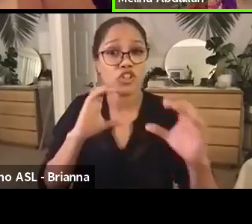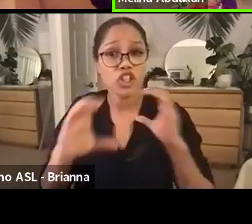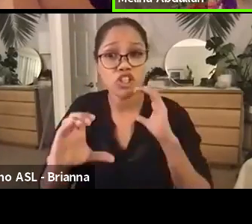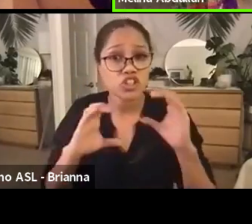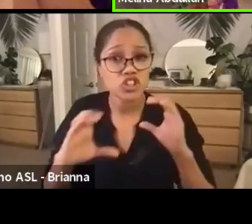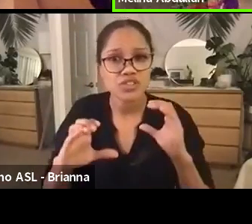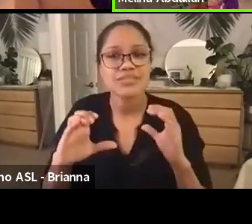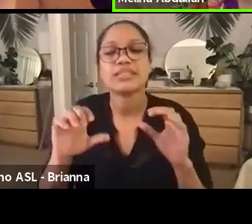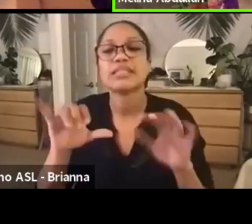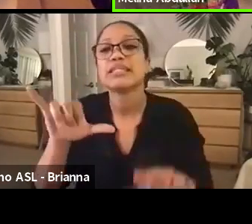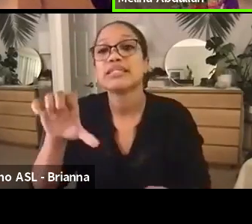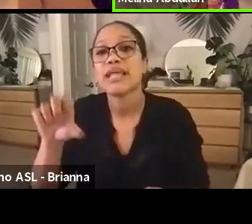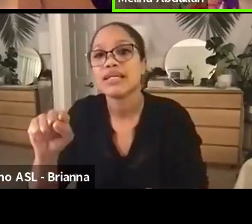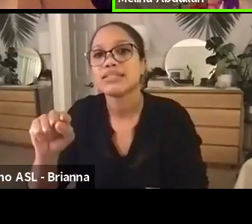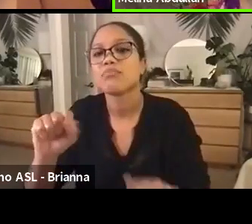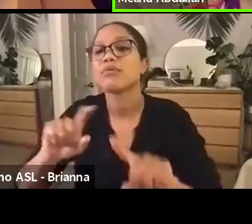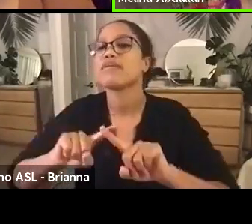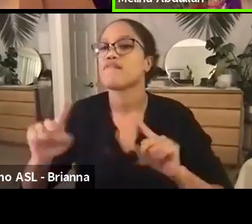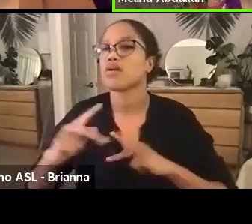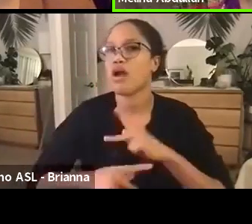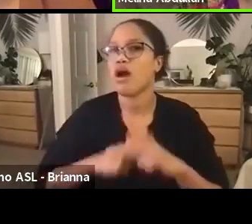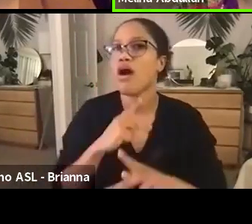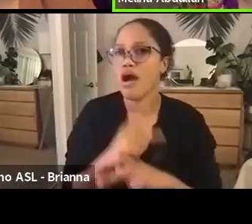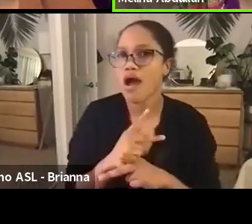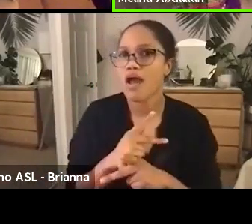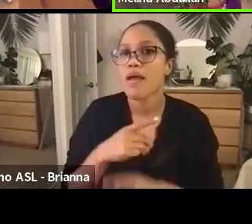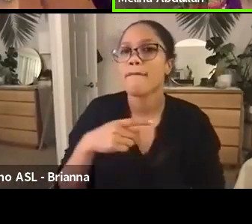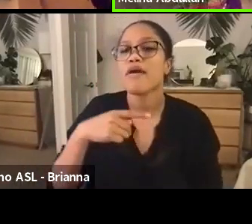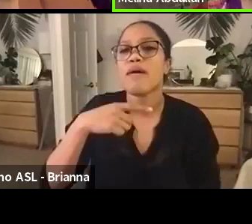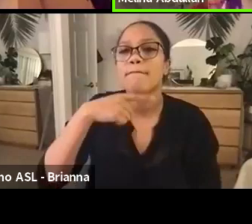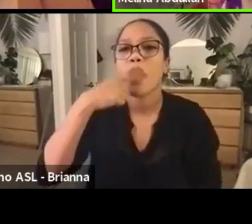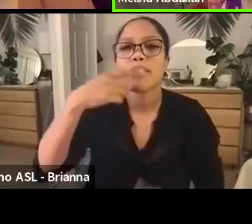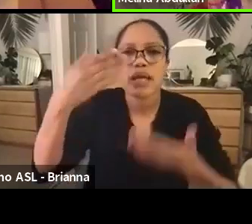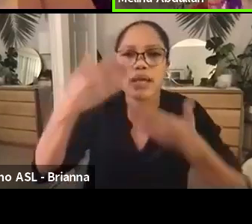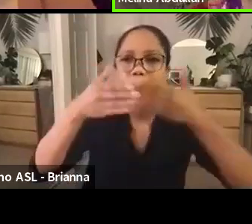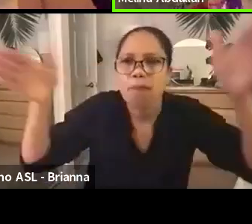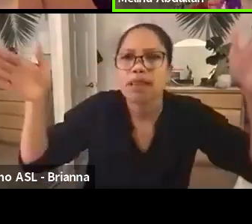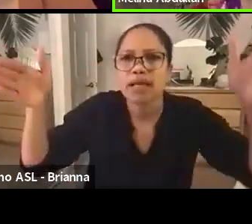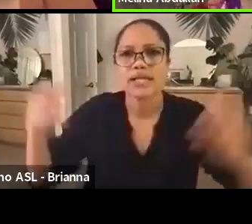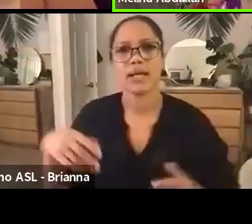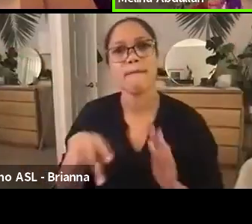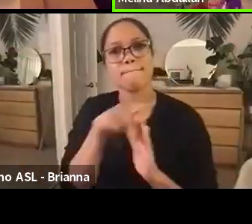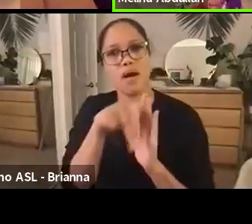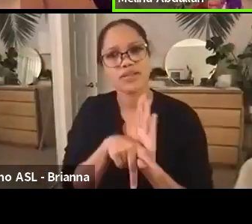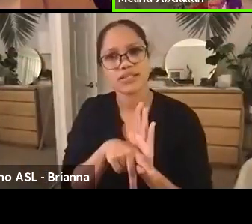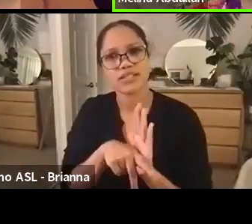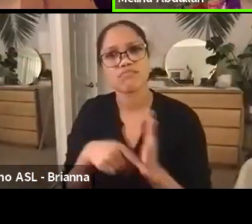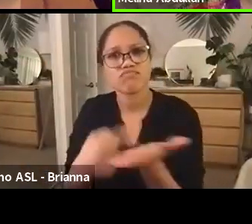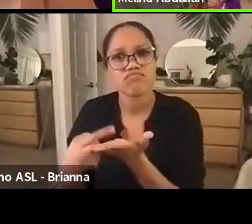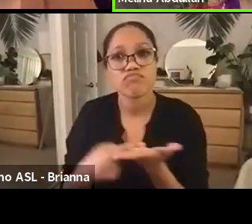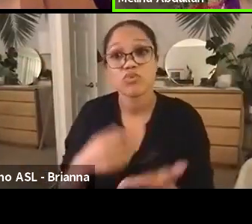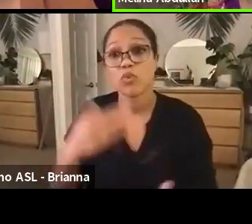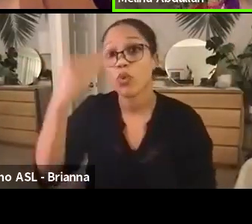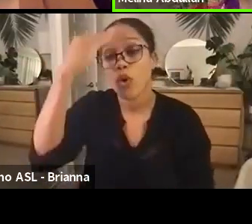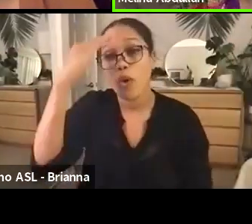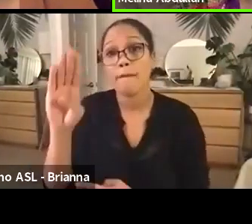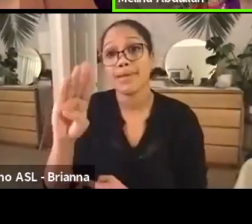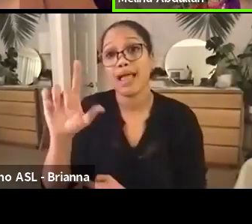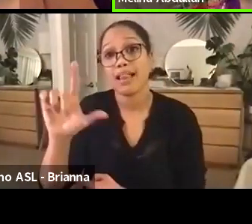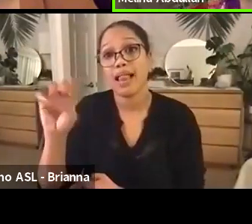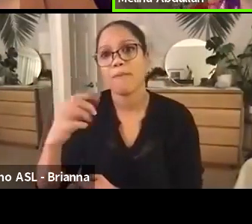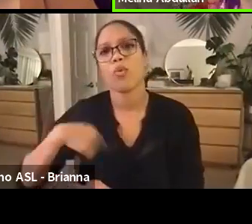but it's a different kind of public policy conversation. So we know in Black Lives Matter, we call ourselves